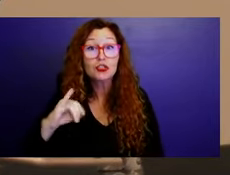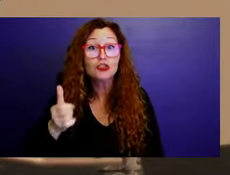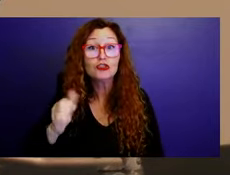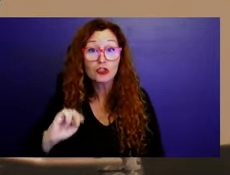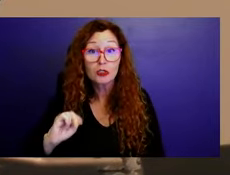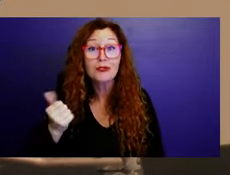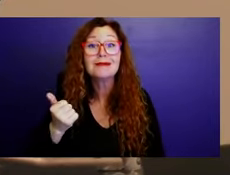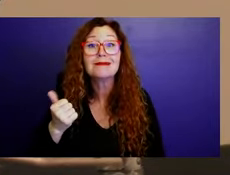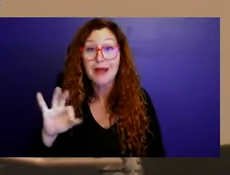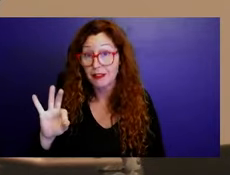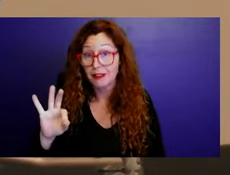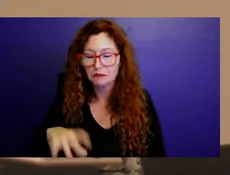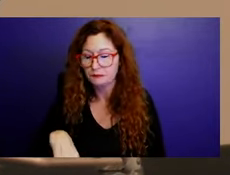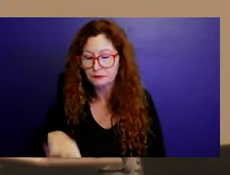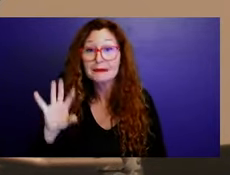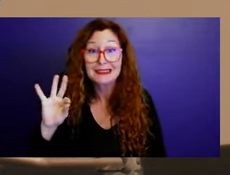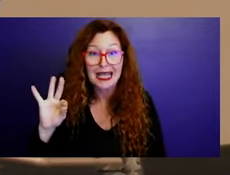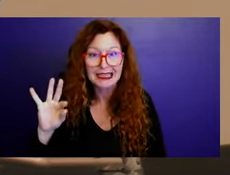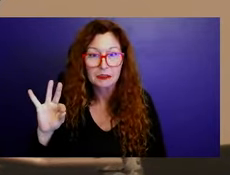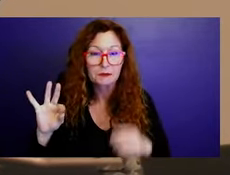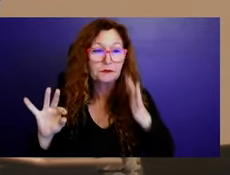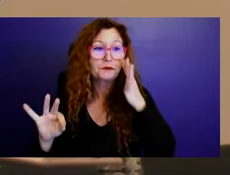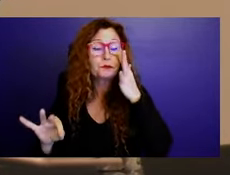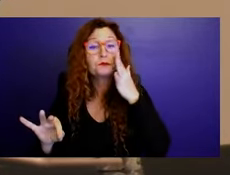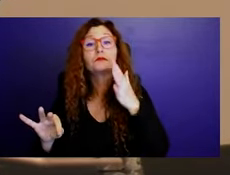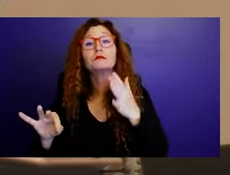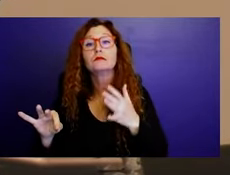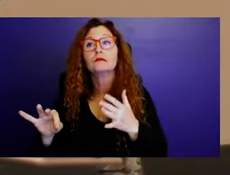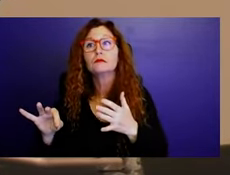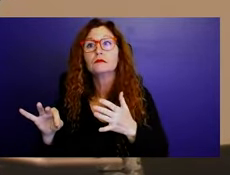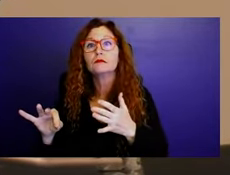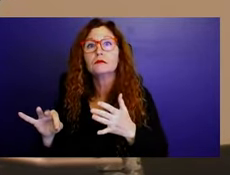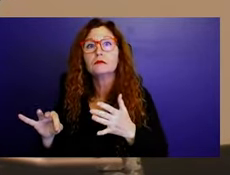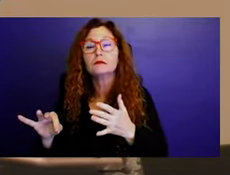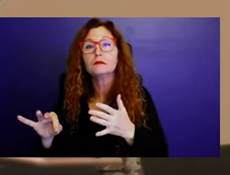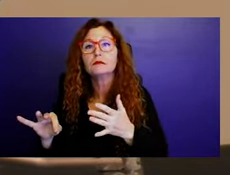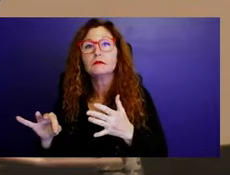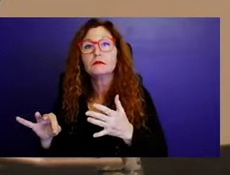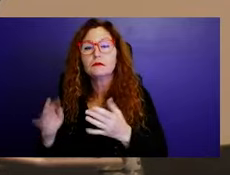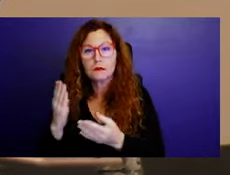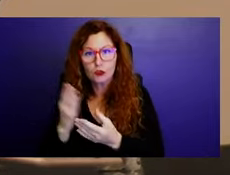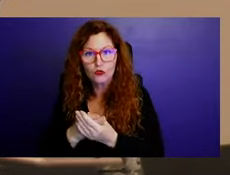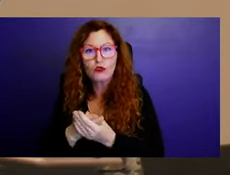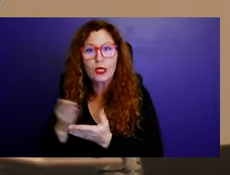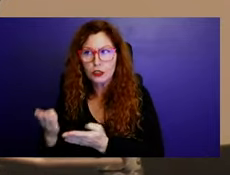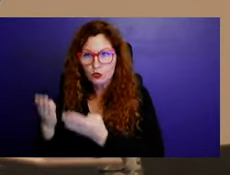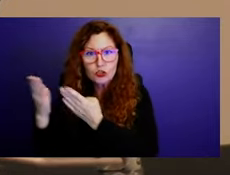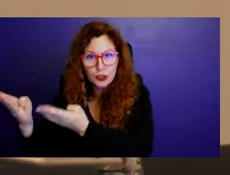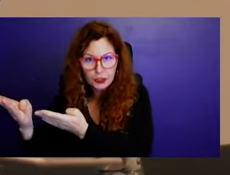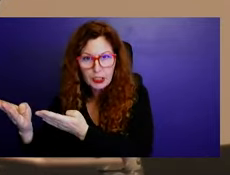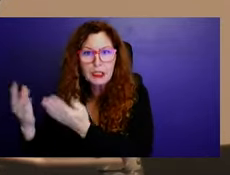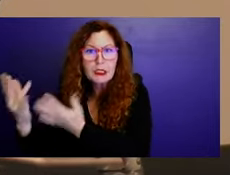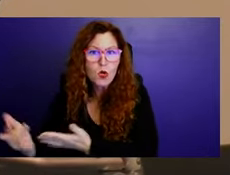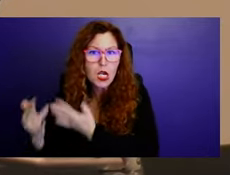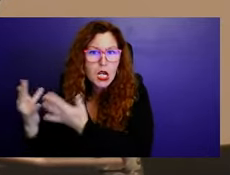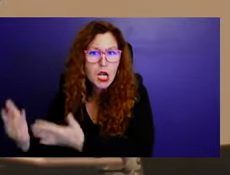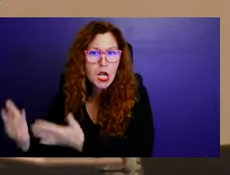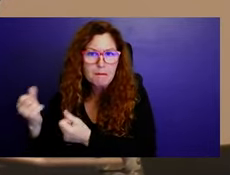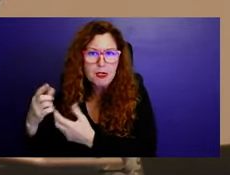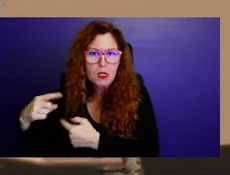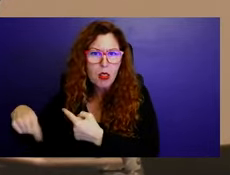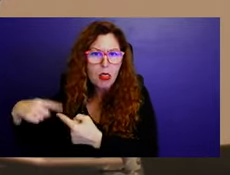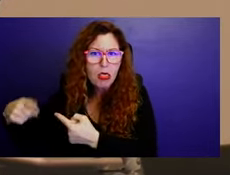were turned in on the 17th and it took them until January 9th to get it ready and Nadine asked her over the phone Renee asked Renee